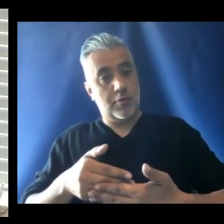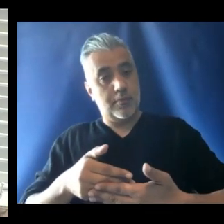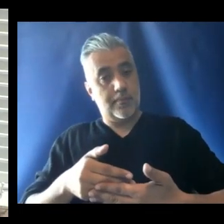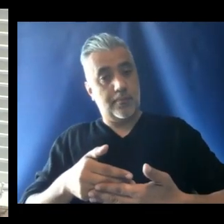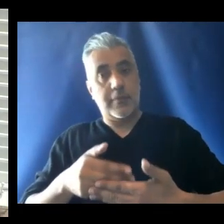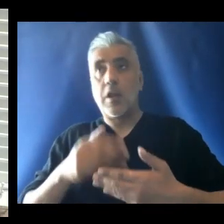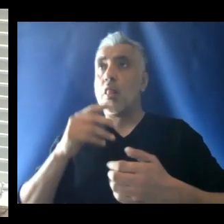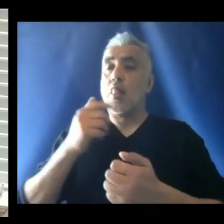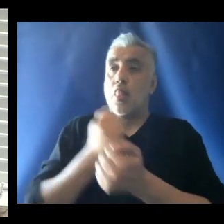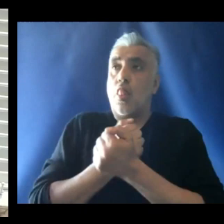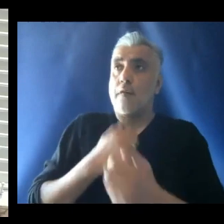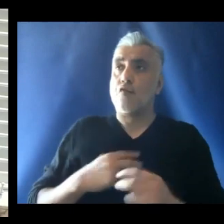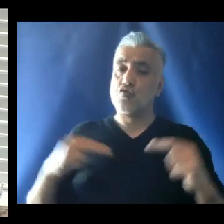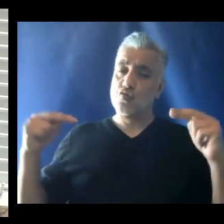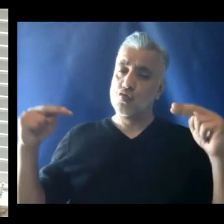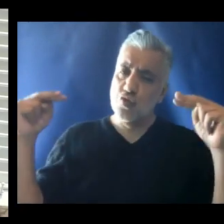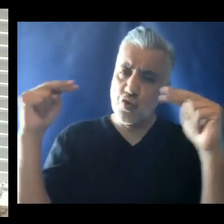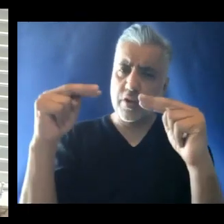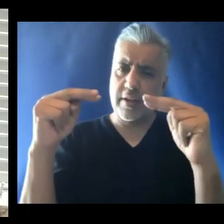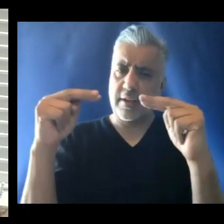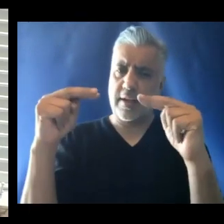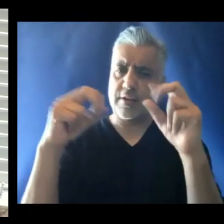Lovers look at each other.